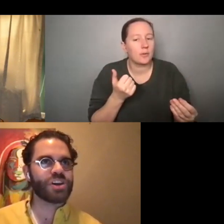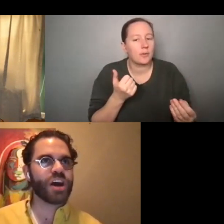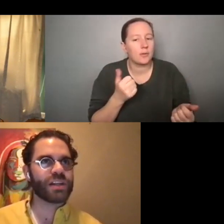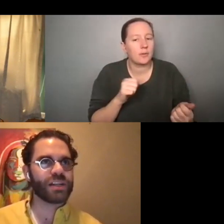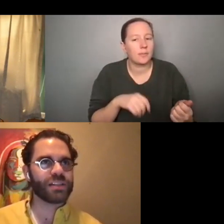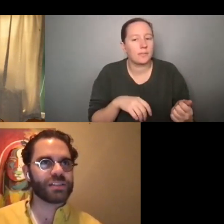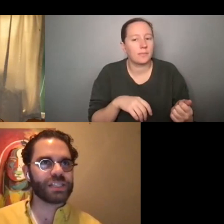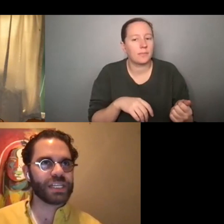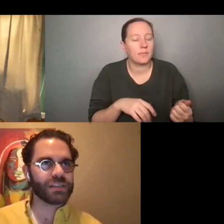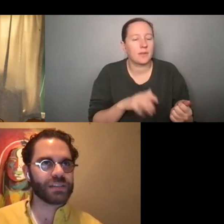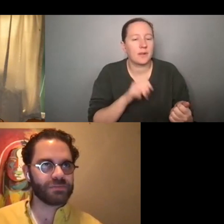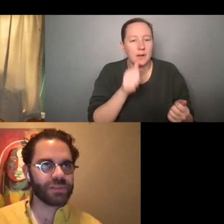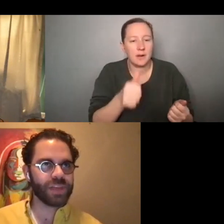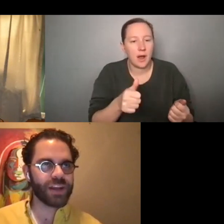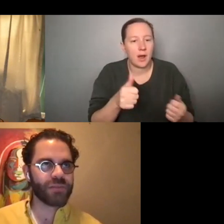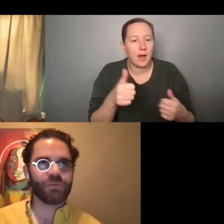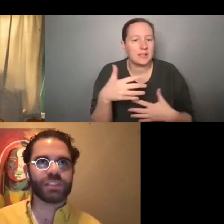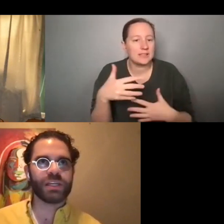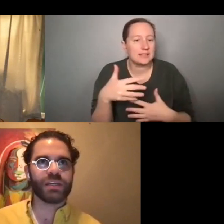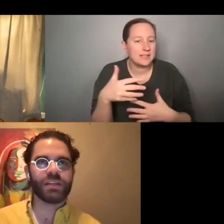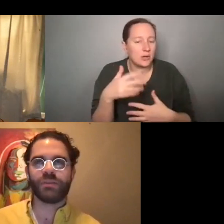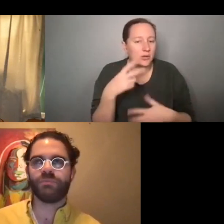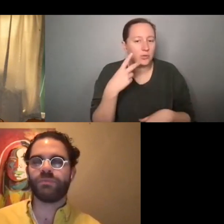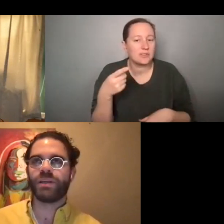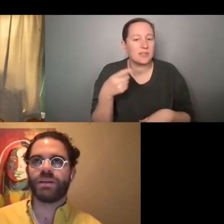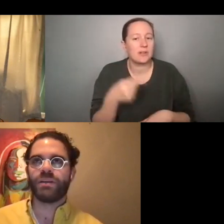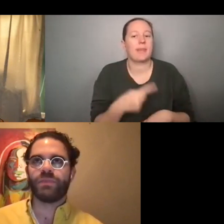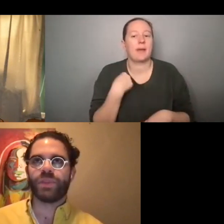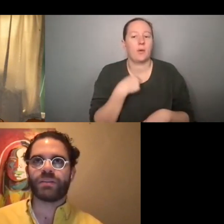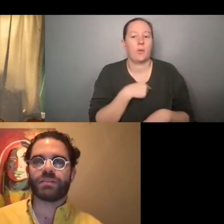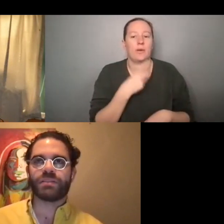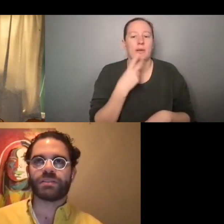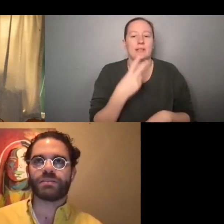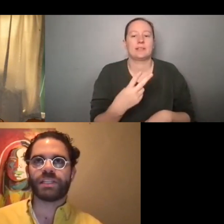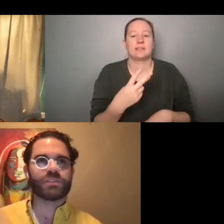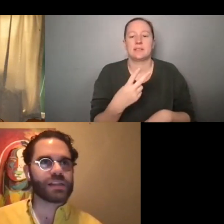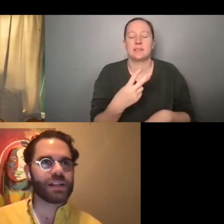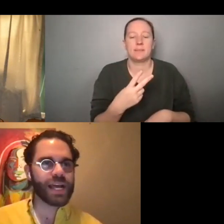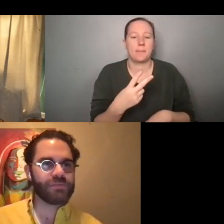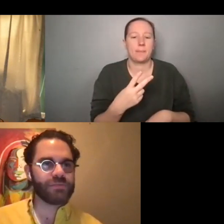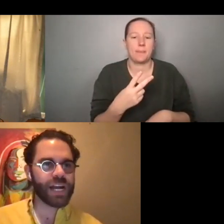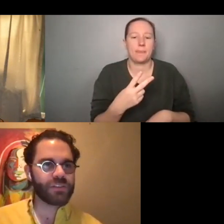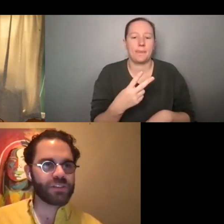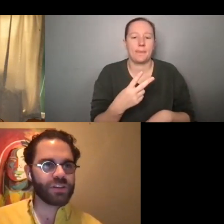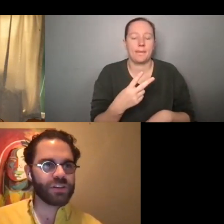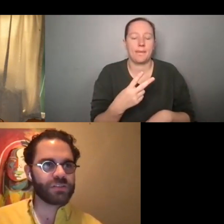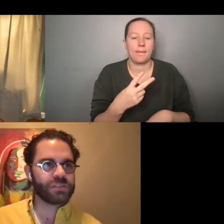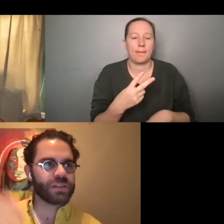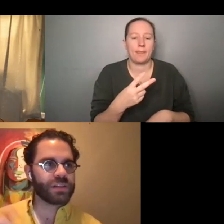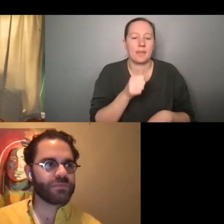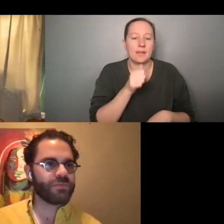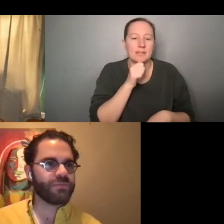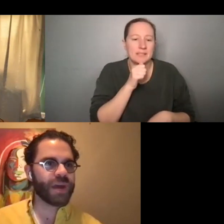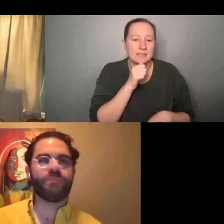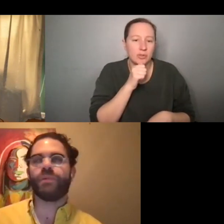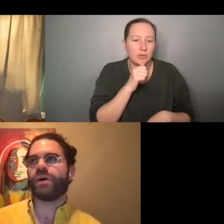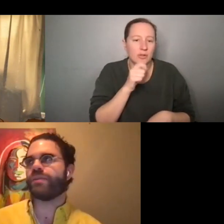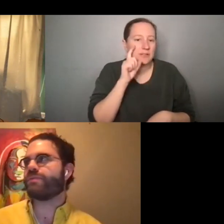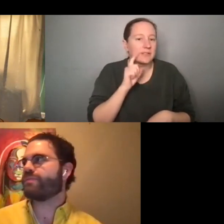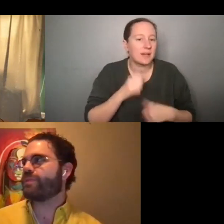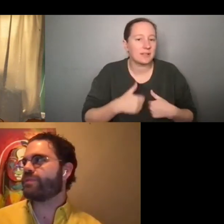daunting to see it there. mean, we see it in, um, that just secret sex lives of college girls, uh,